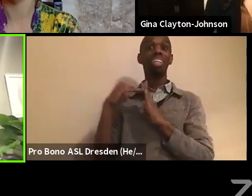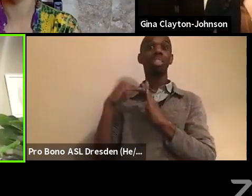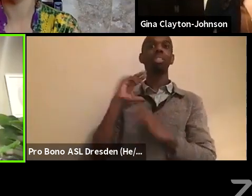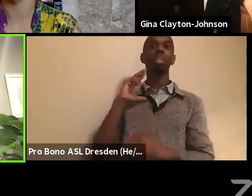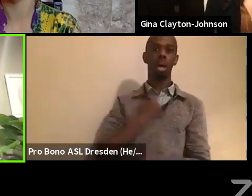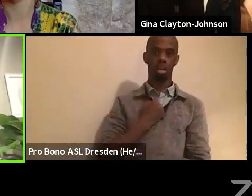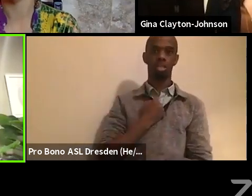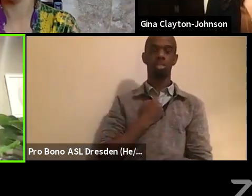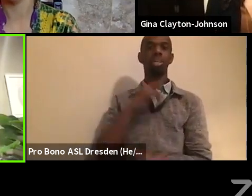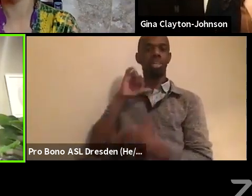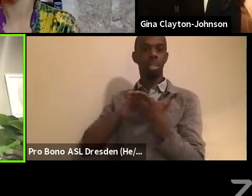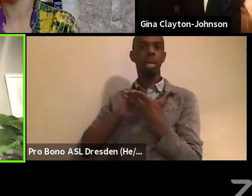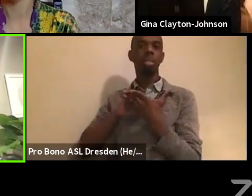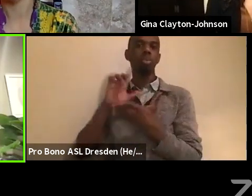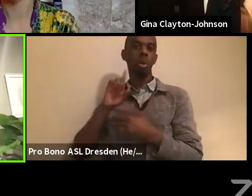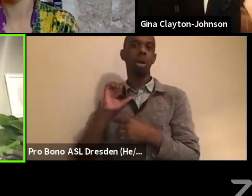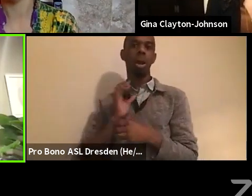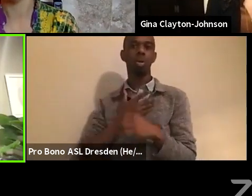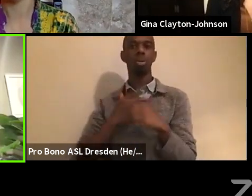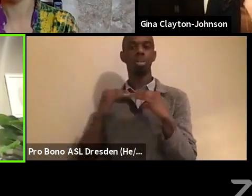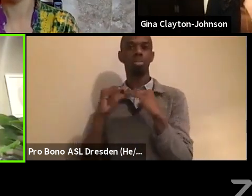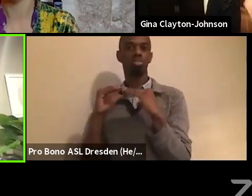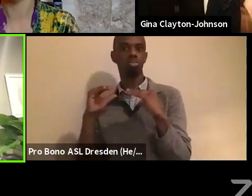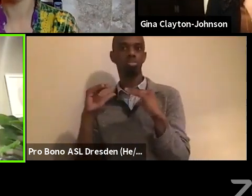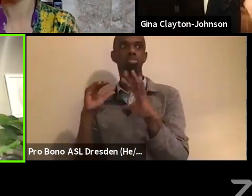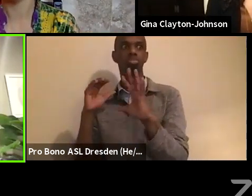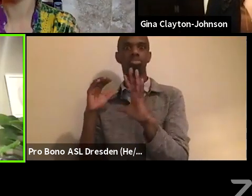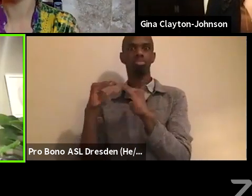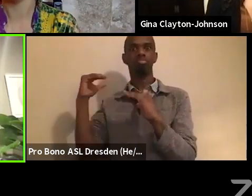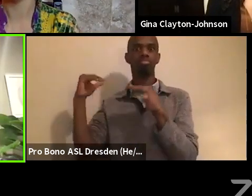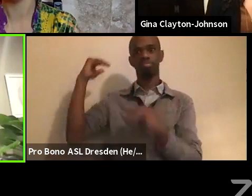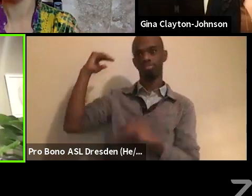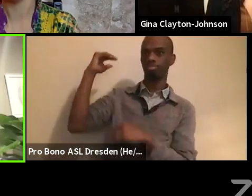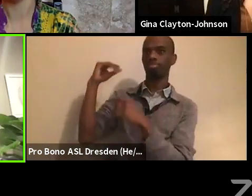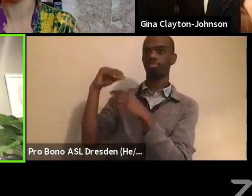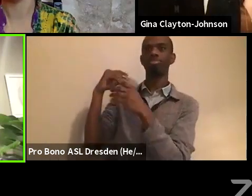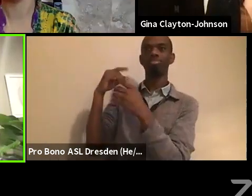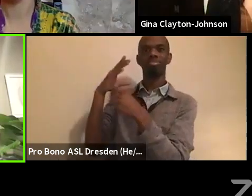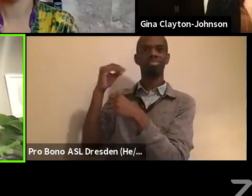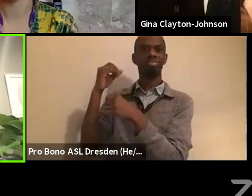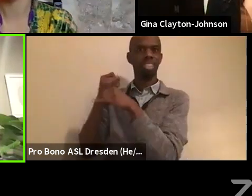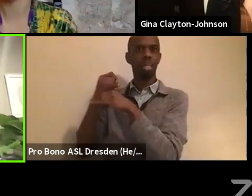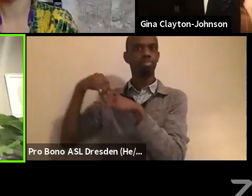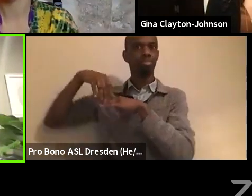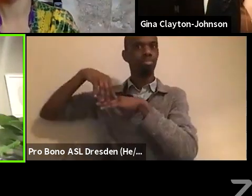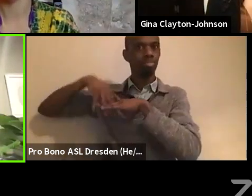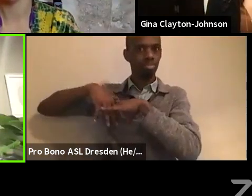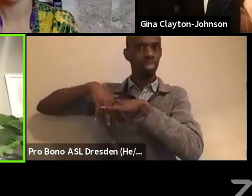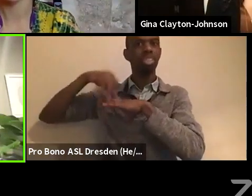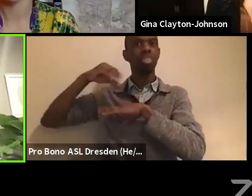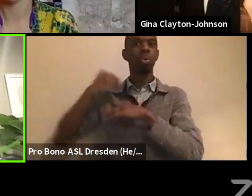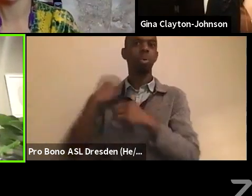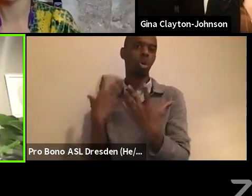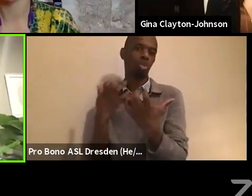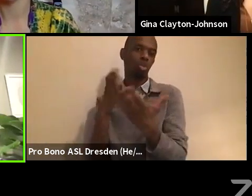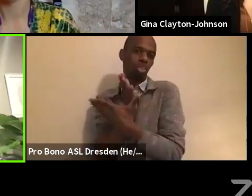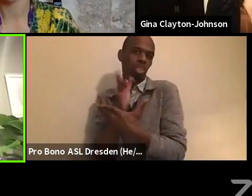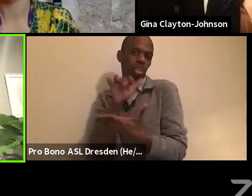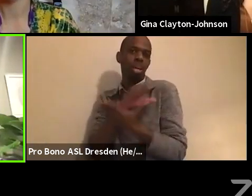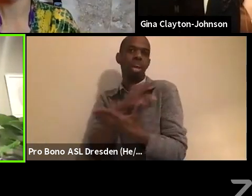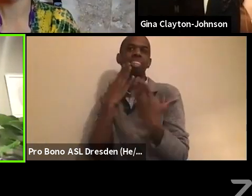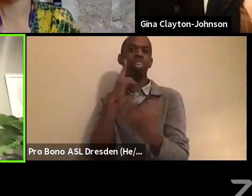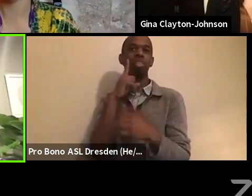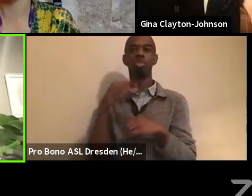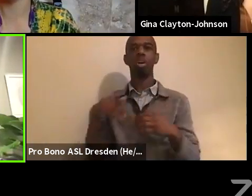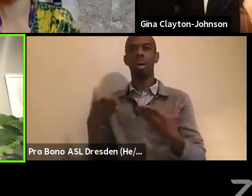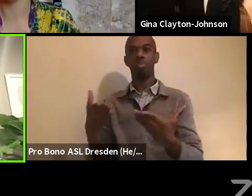the inequalities were actually developed and instituted. So I just want to share that and thank you for giving me the opportunity to be